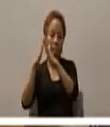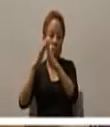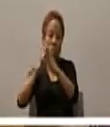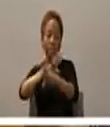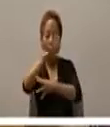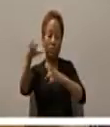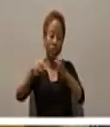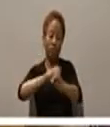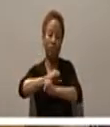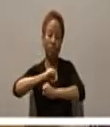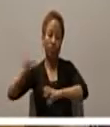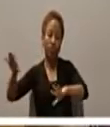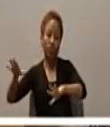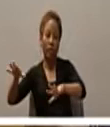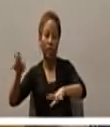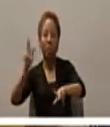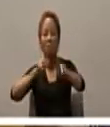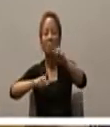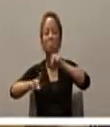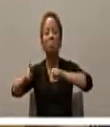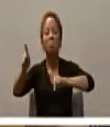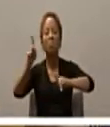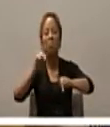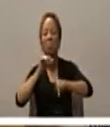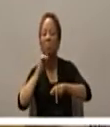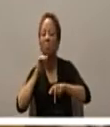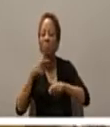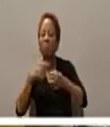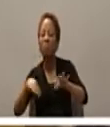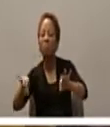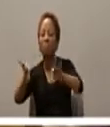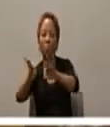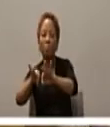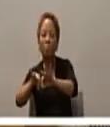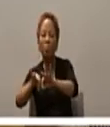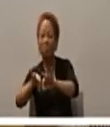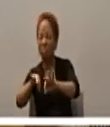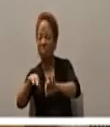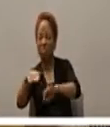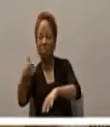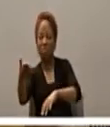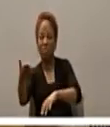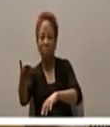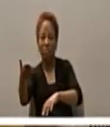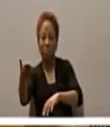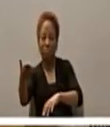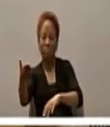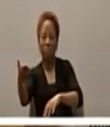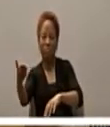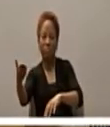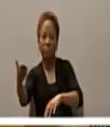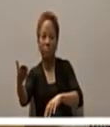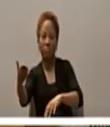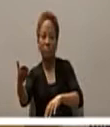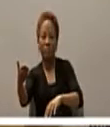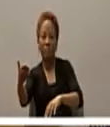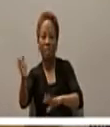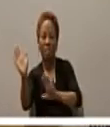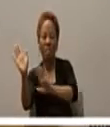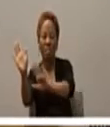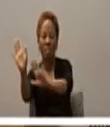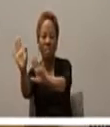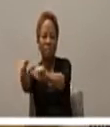no real value or importance in in their in in in in in the commerce at that time would have been left